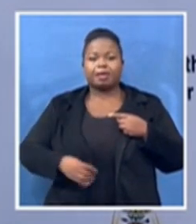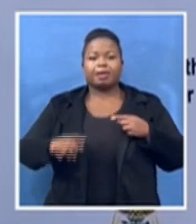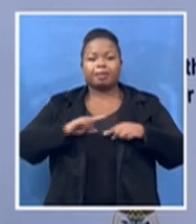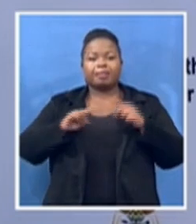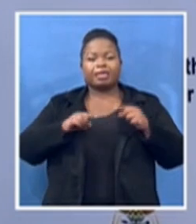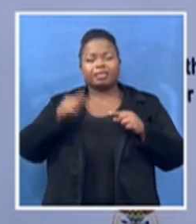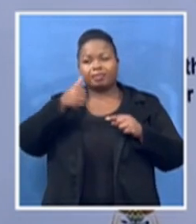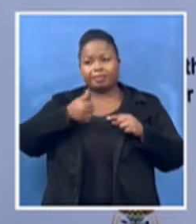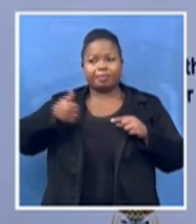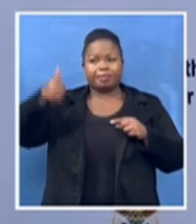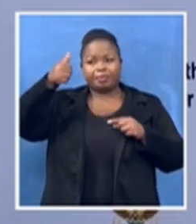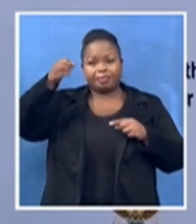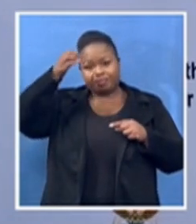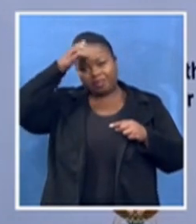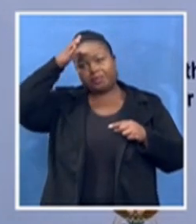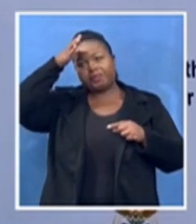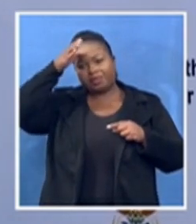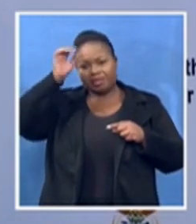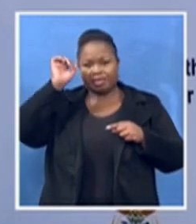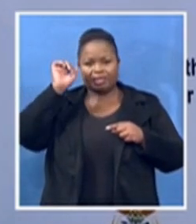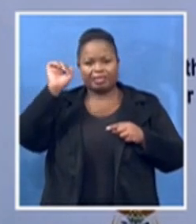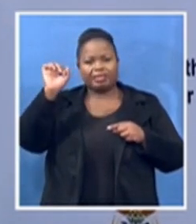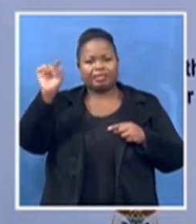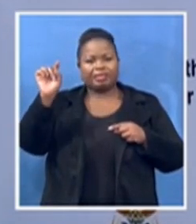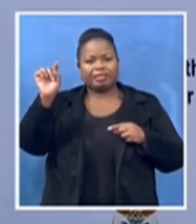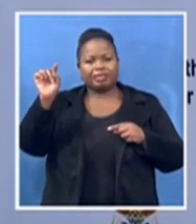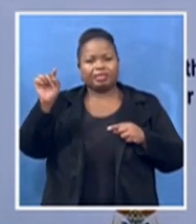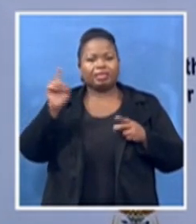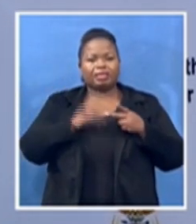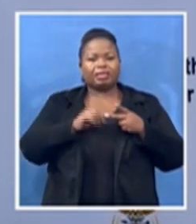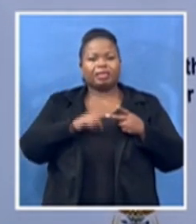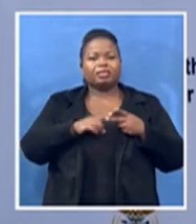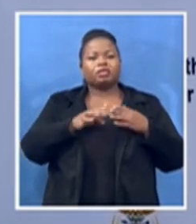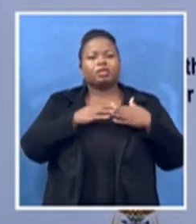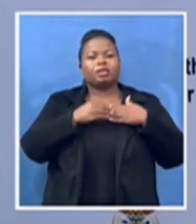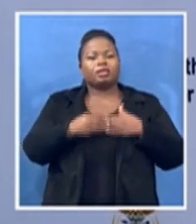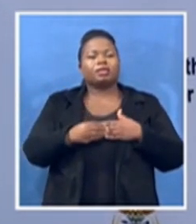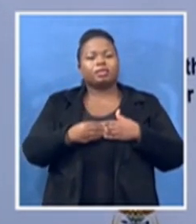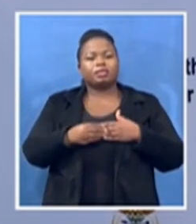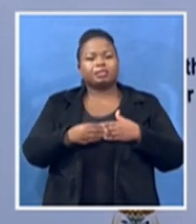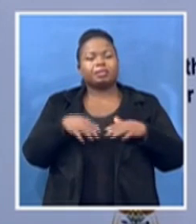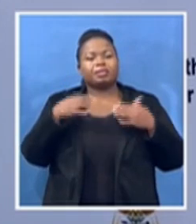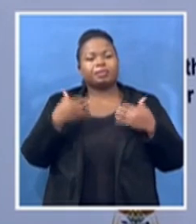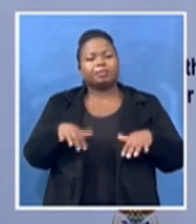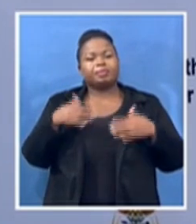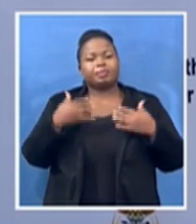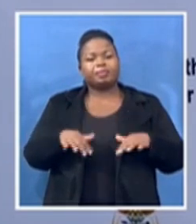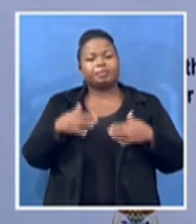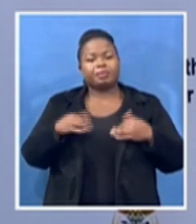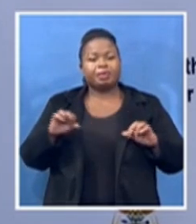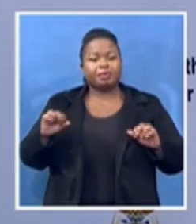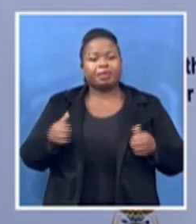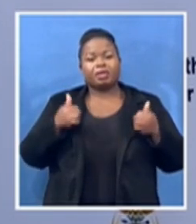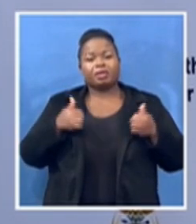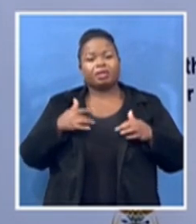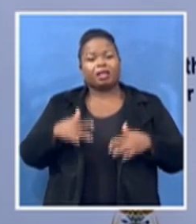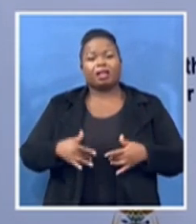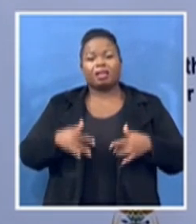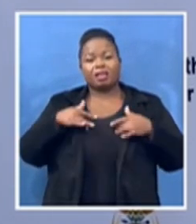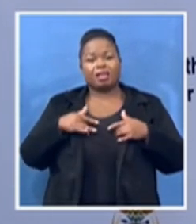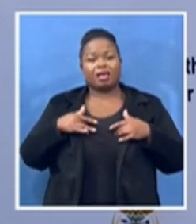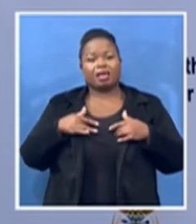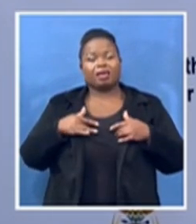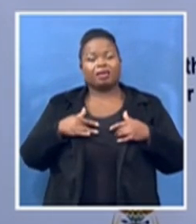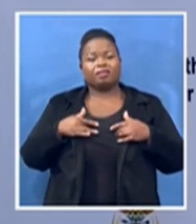leading an adventurous missionary life amongst hatreds of Zolt